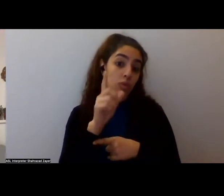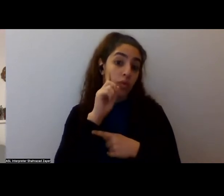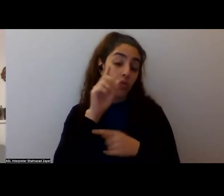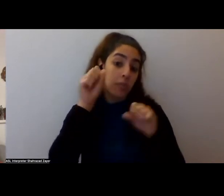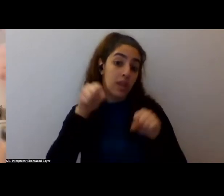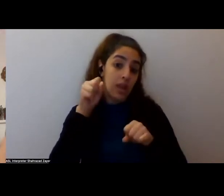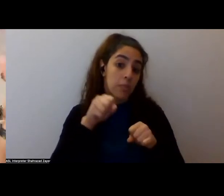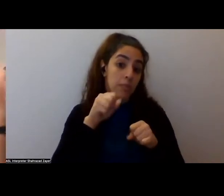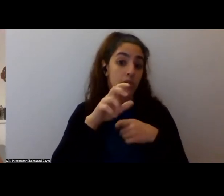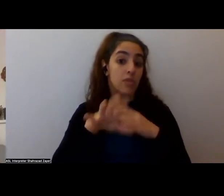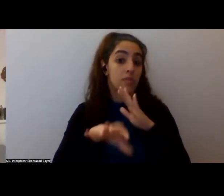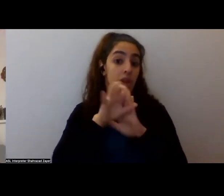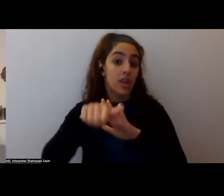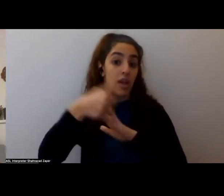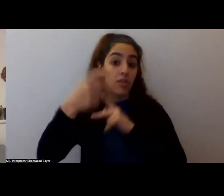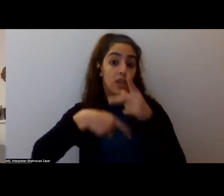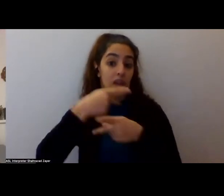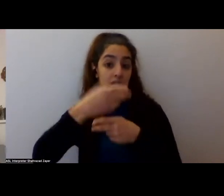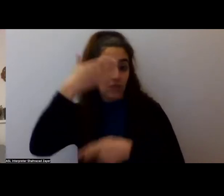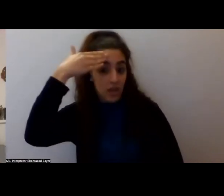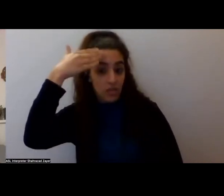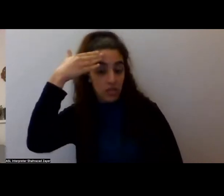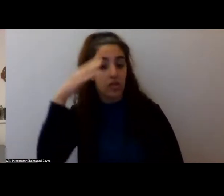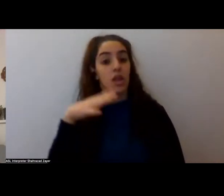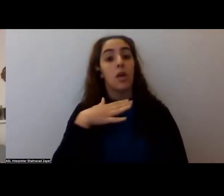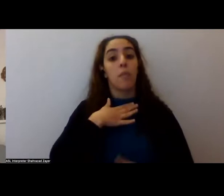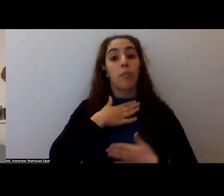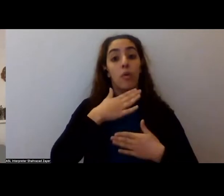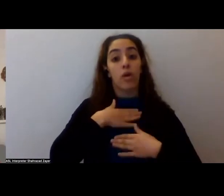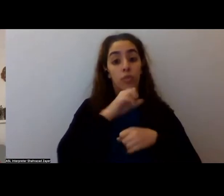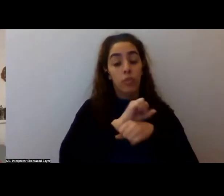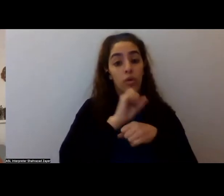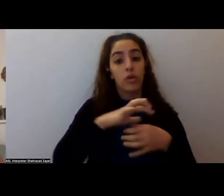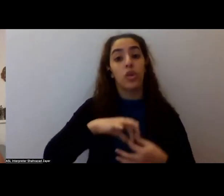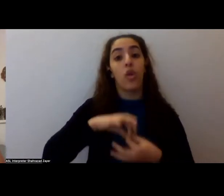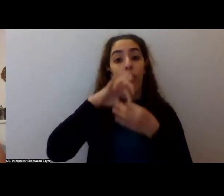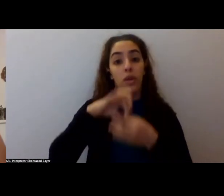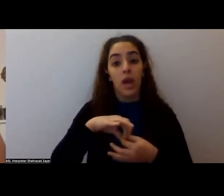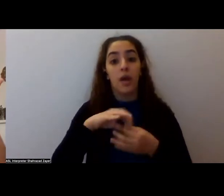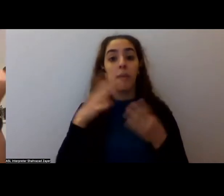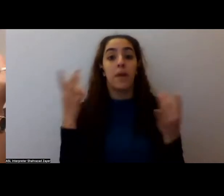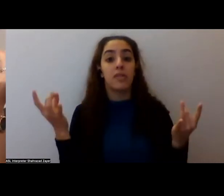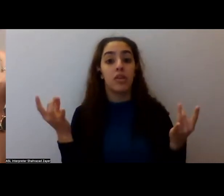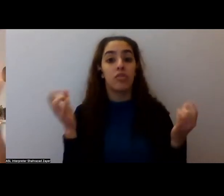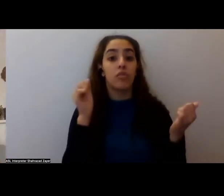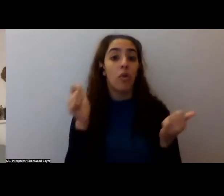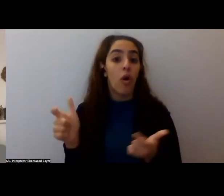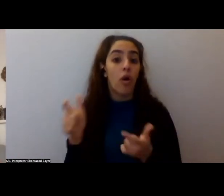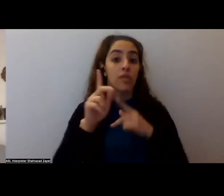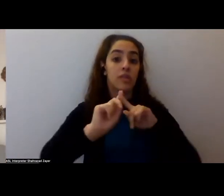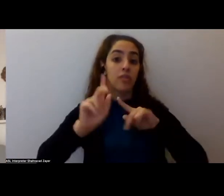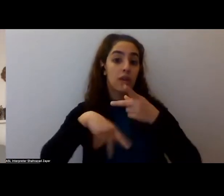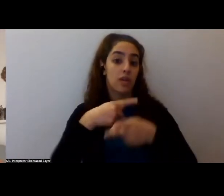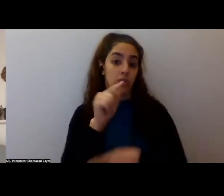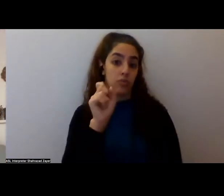um, as, uh, breath work and yoga and meditation are all tools. Um, and, but I've certainly